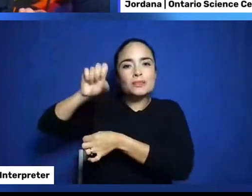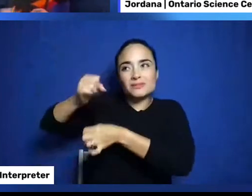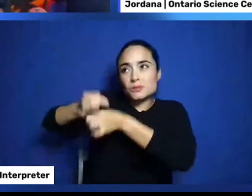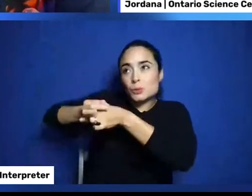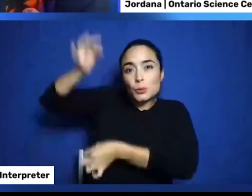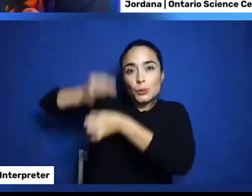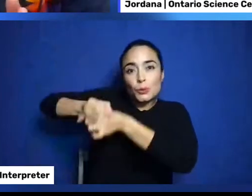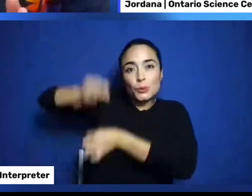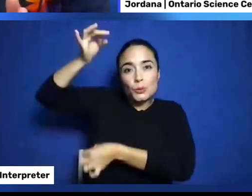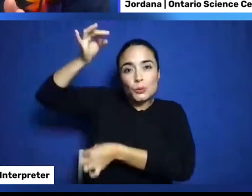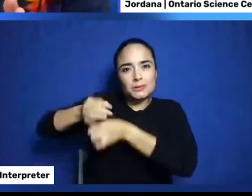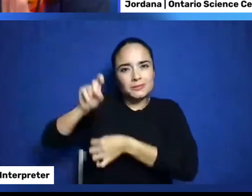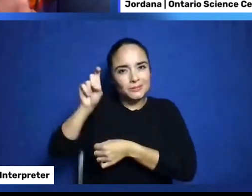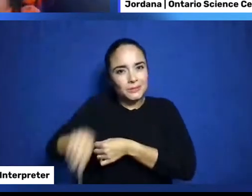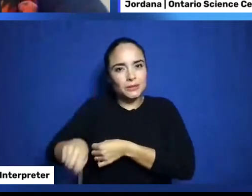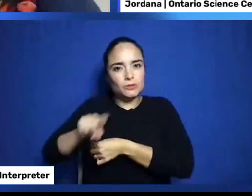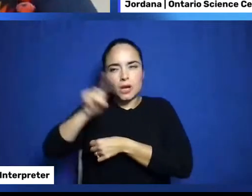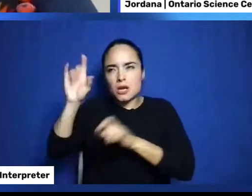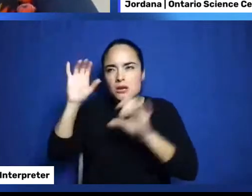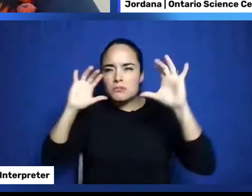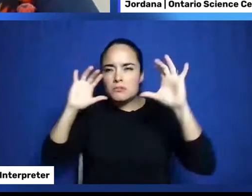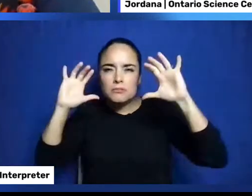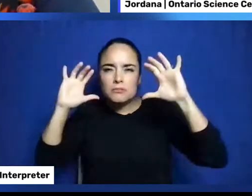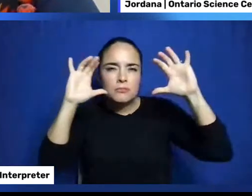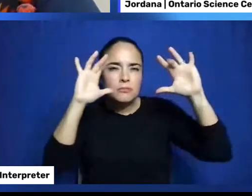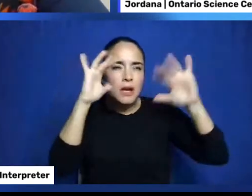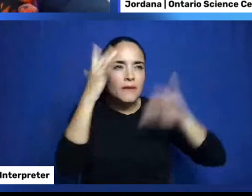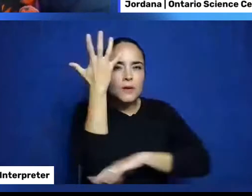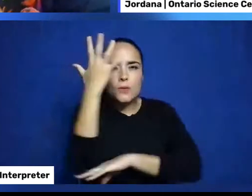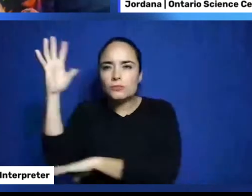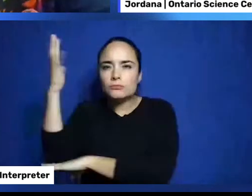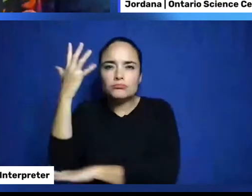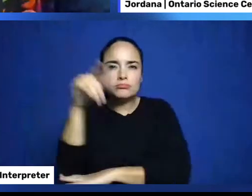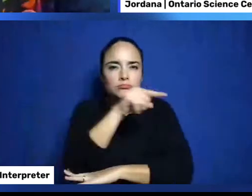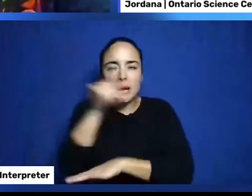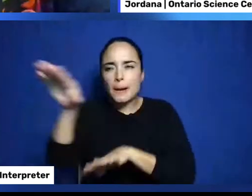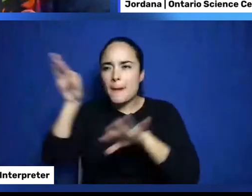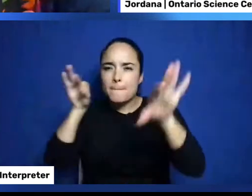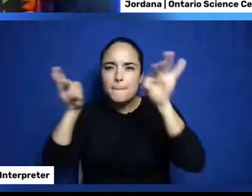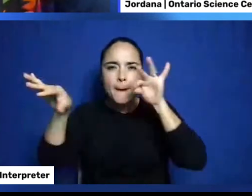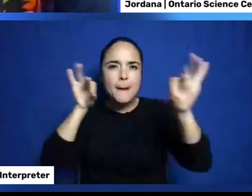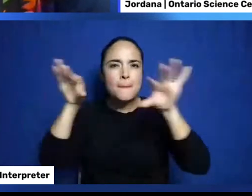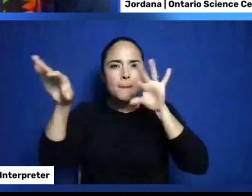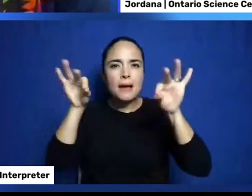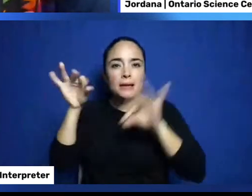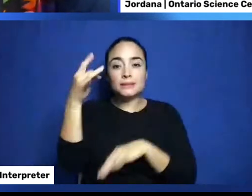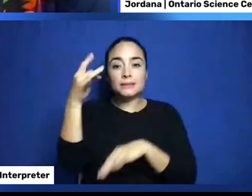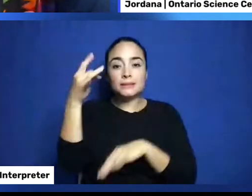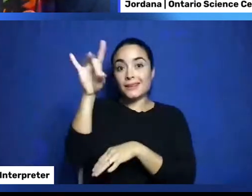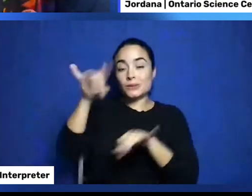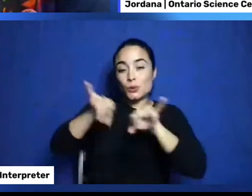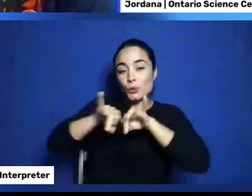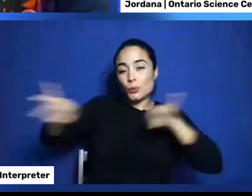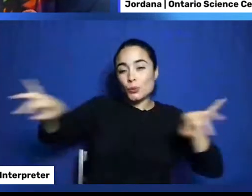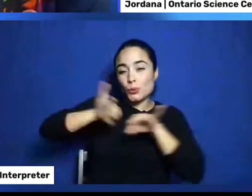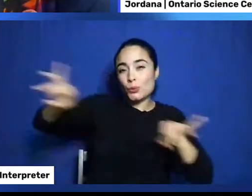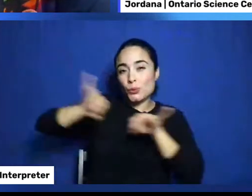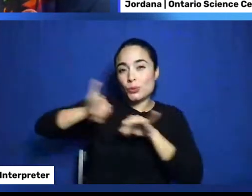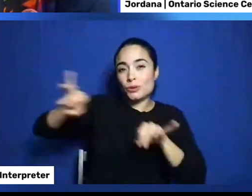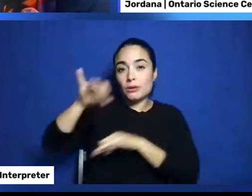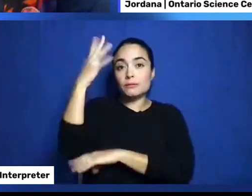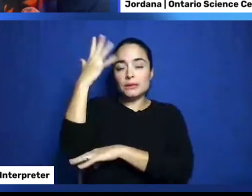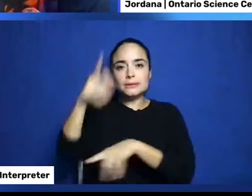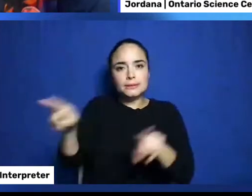So, we have to go to the bush. And, find 18 trees. That are all the same length. So.